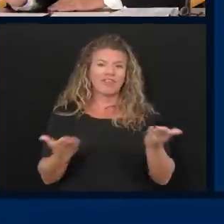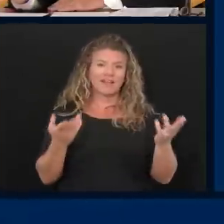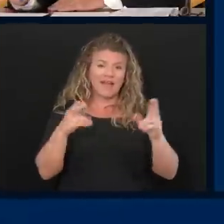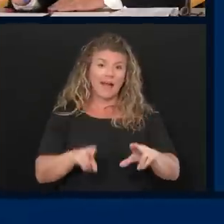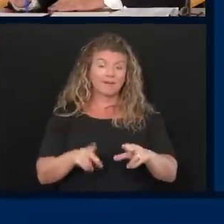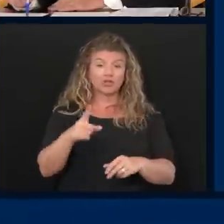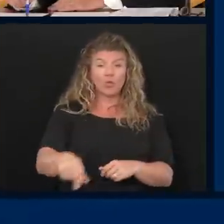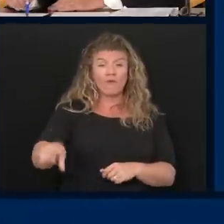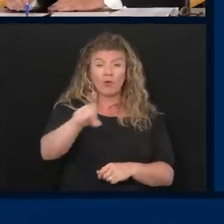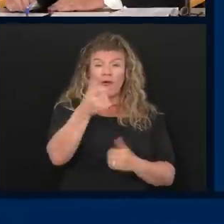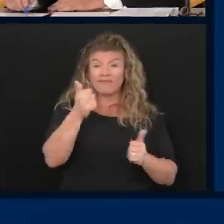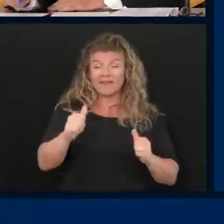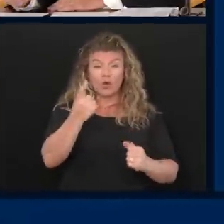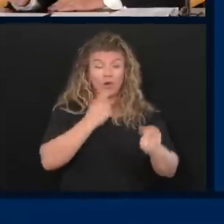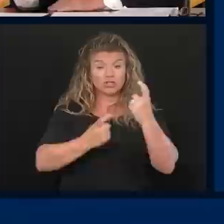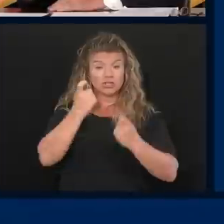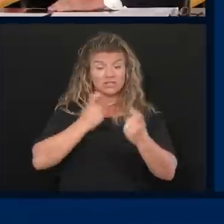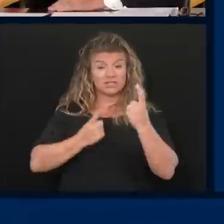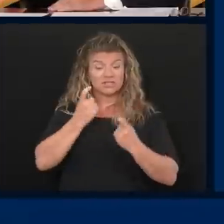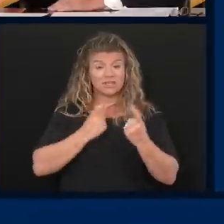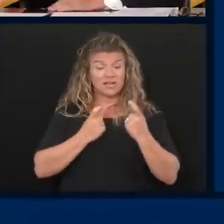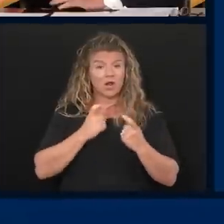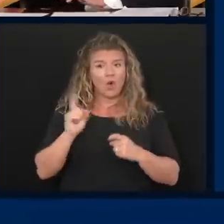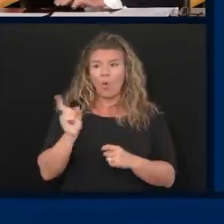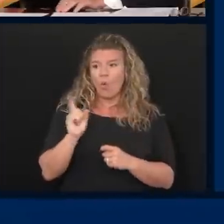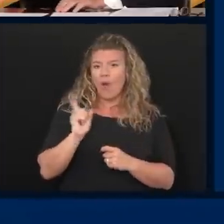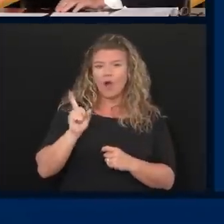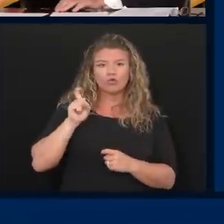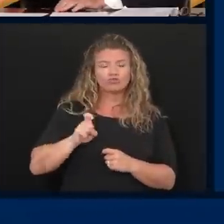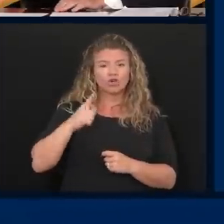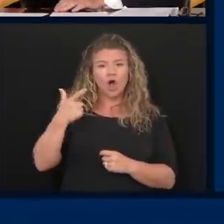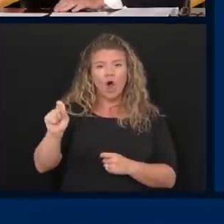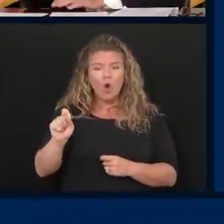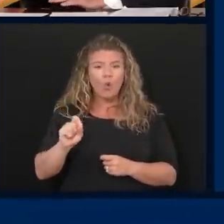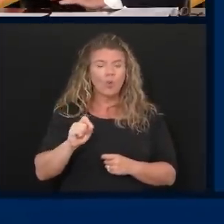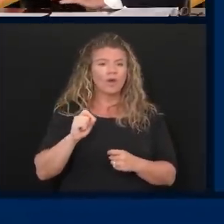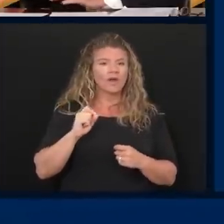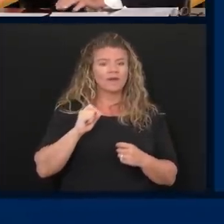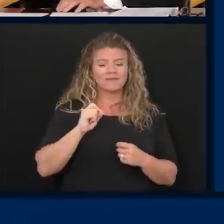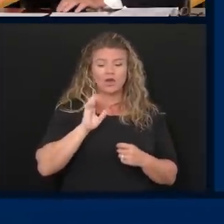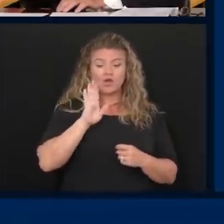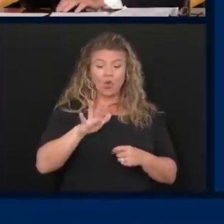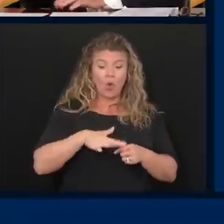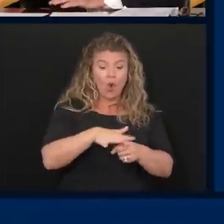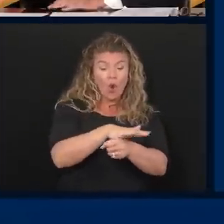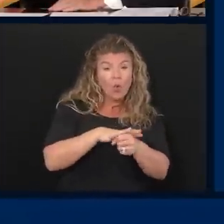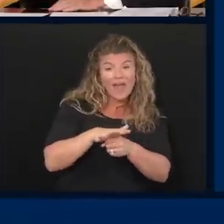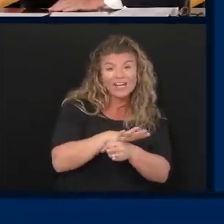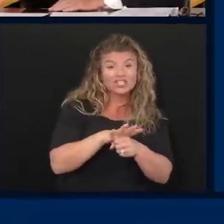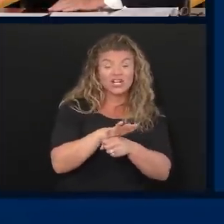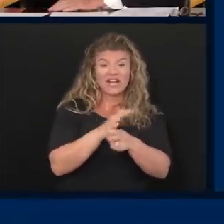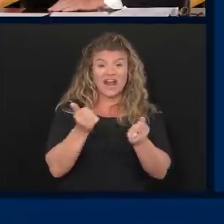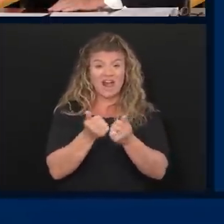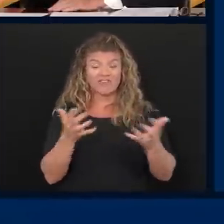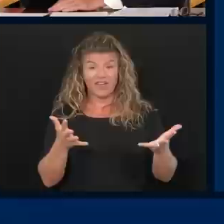if you've got any question as to where you should go or what, you know, your location and all that kind of stuff, please